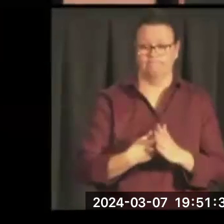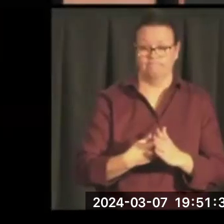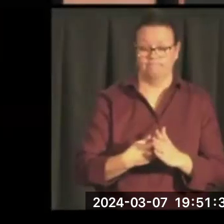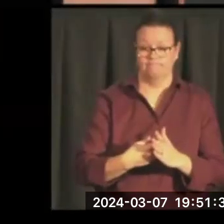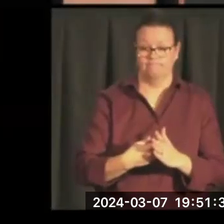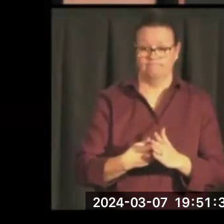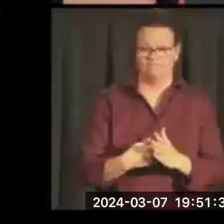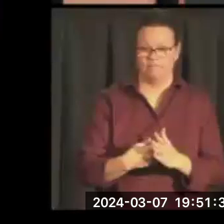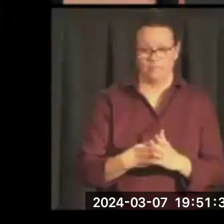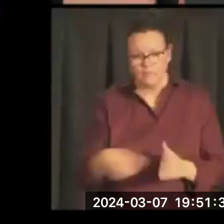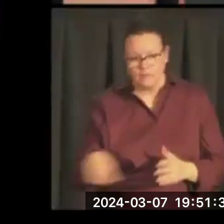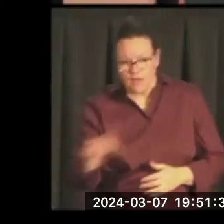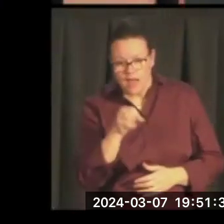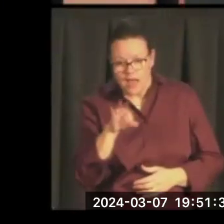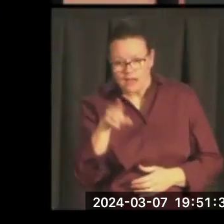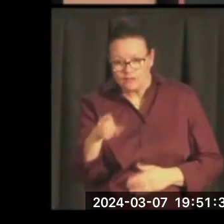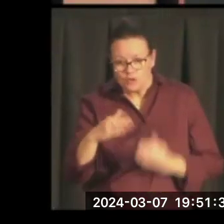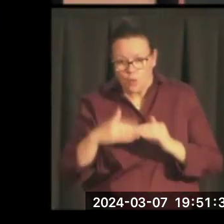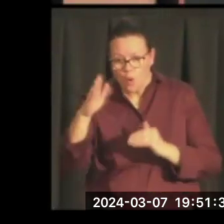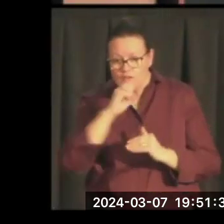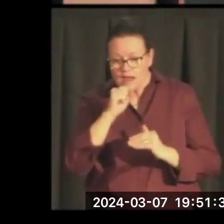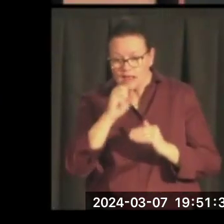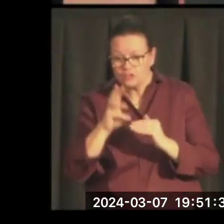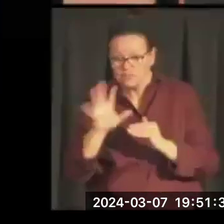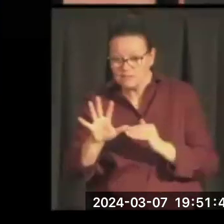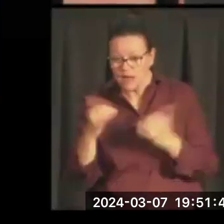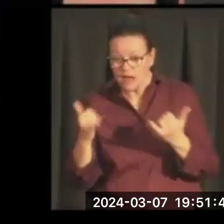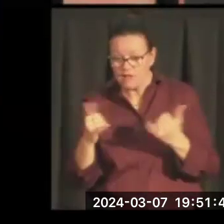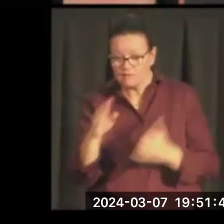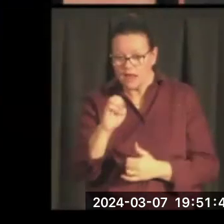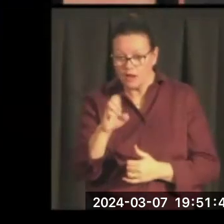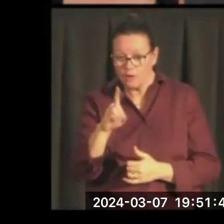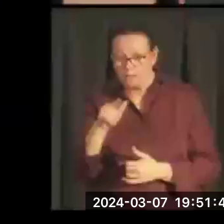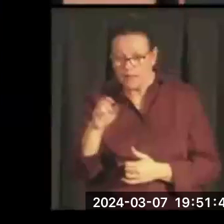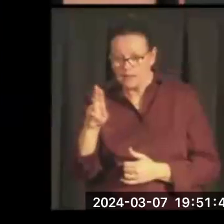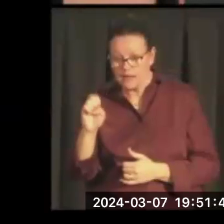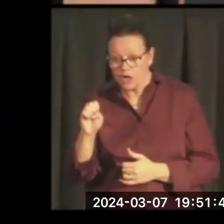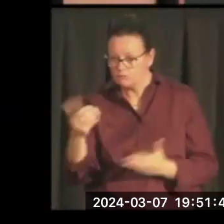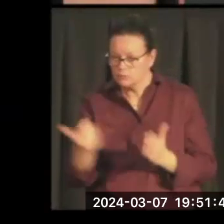And for everyone who is over 65, they're going to have a new meaning for Medicare.